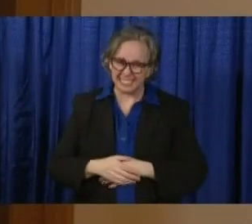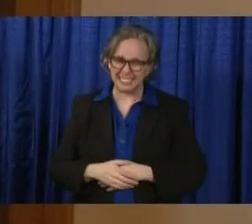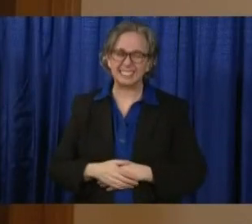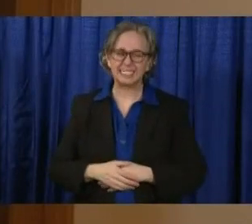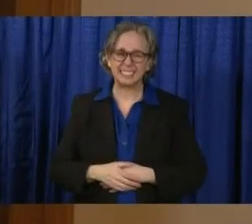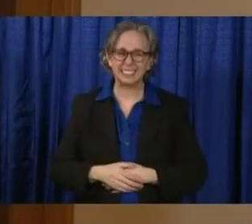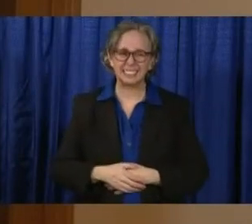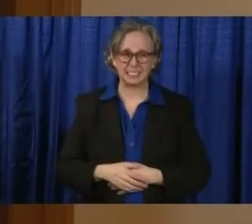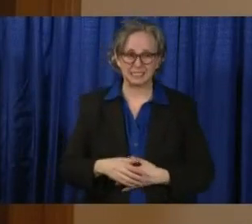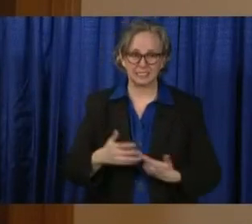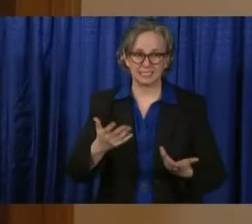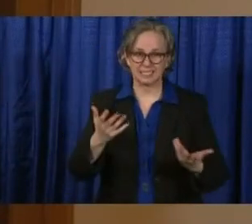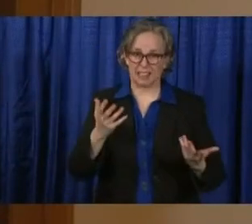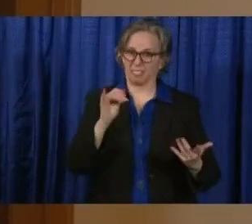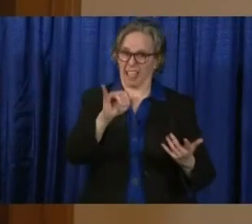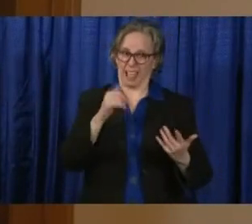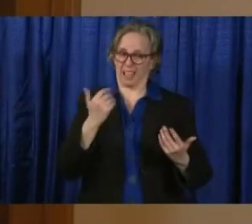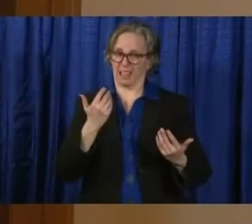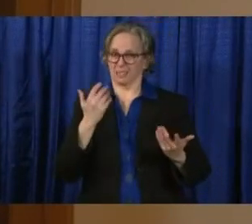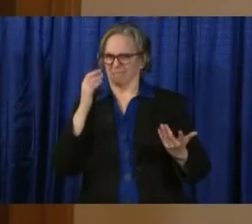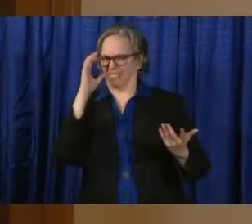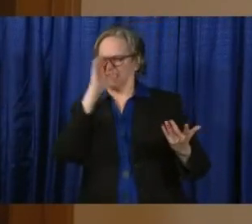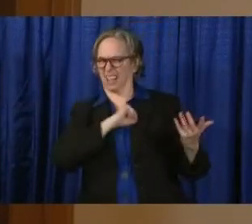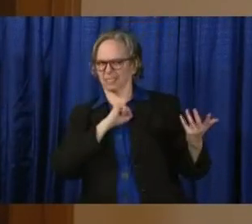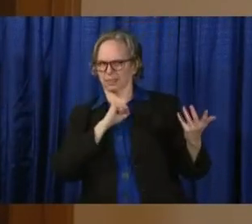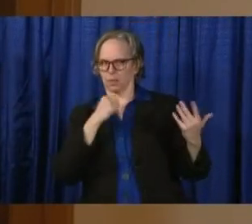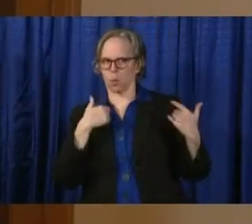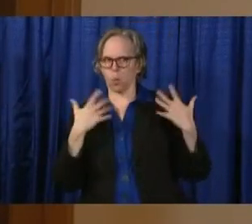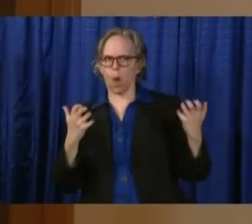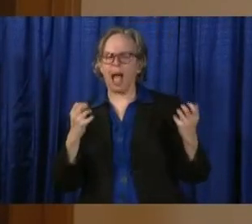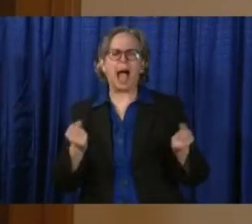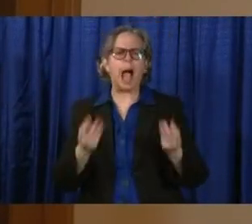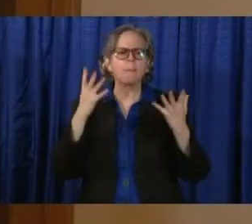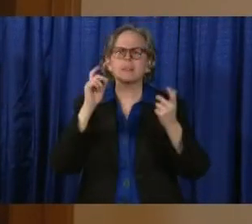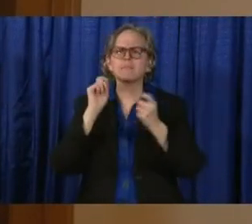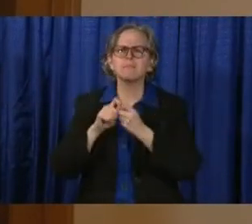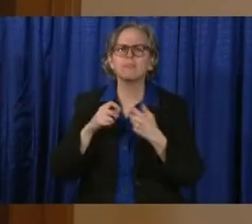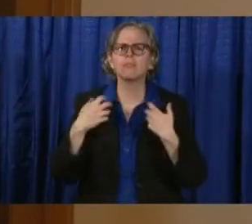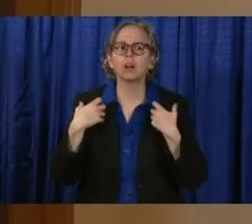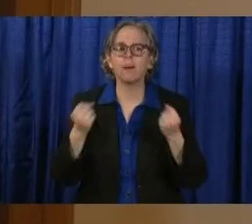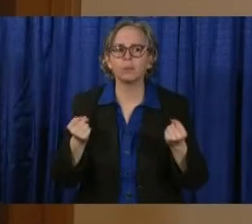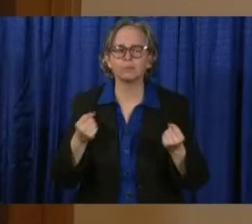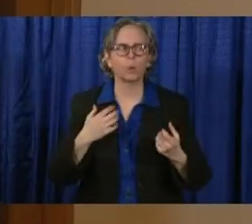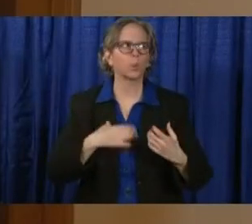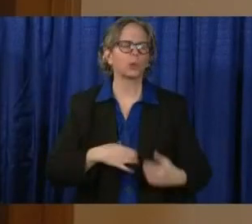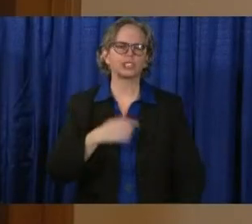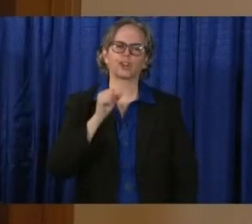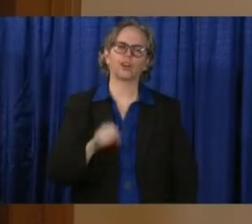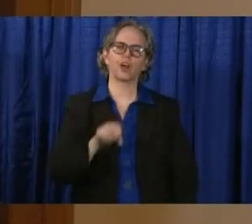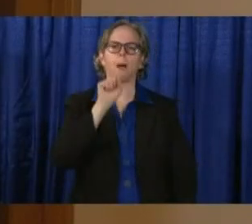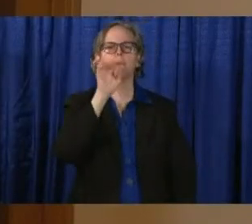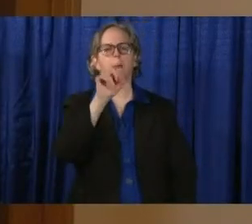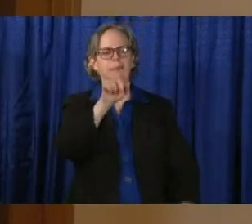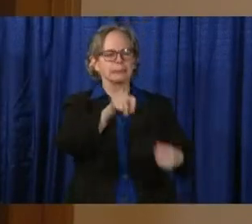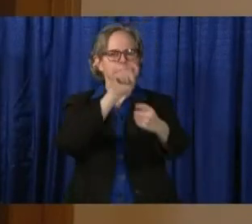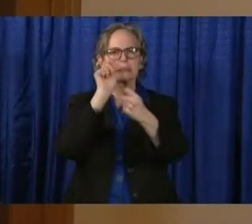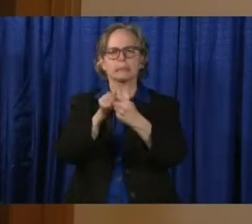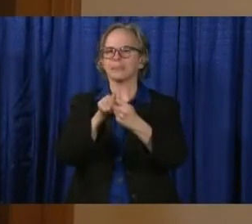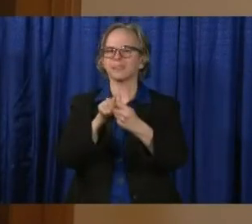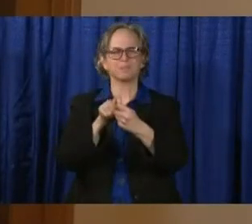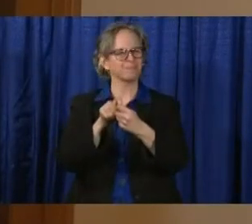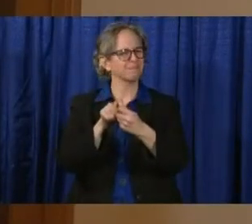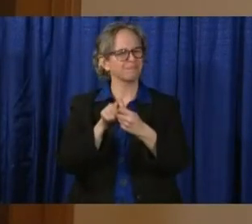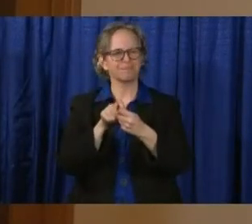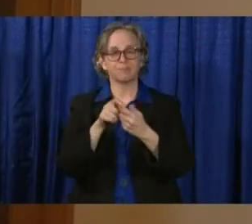want to see those recovery numbers, as do we, because obviously our whole goal is to move all of us to that place of